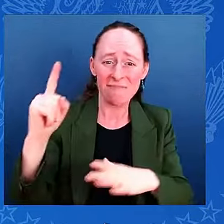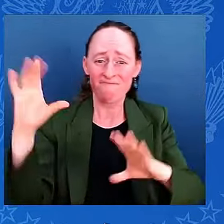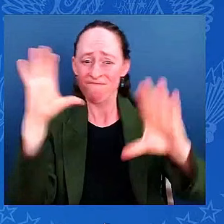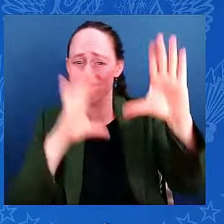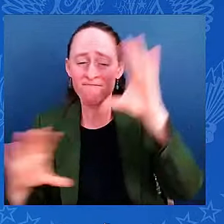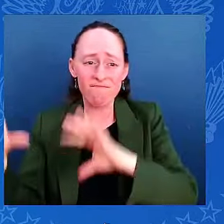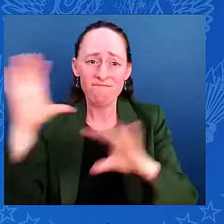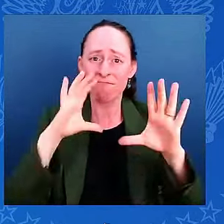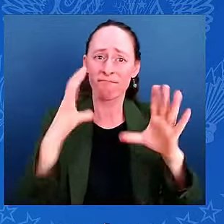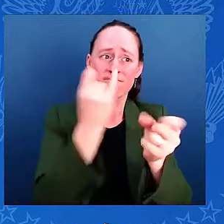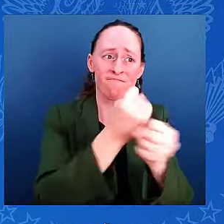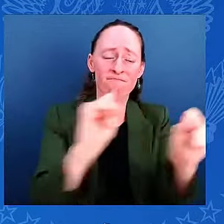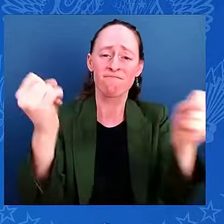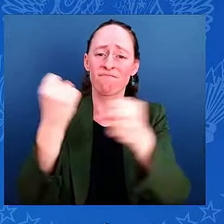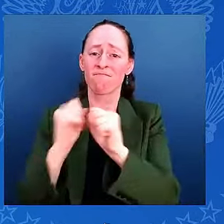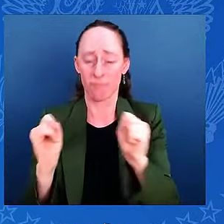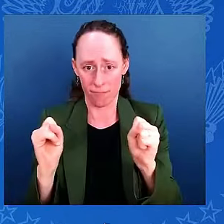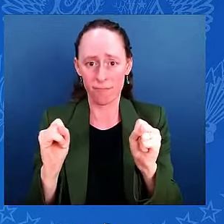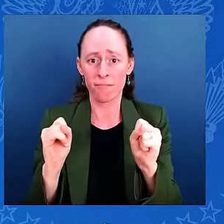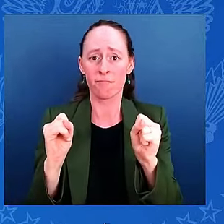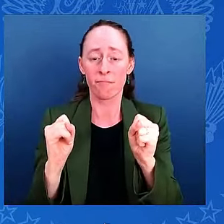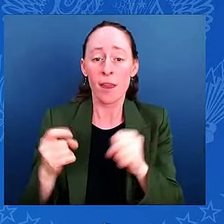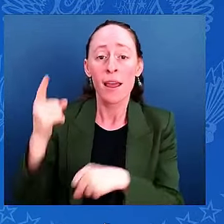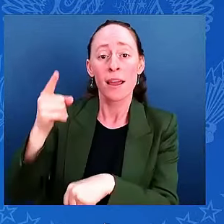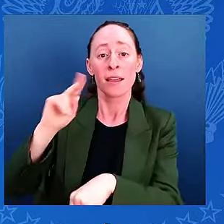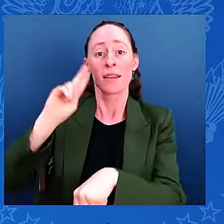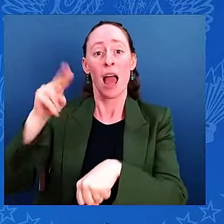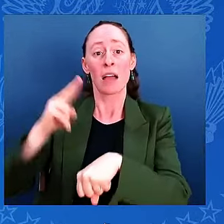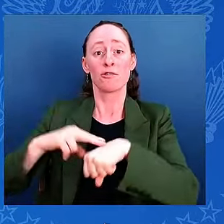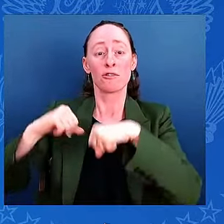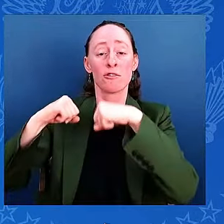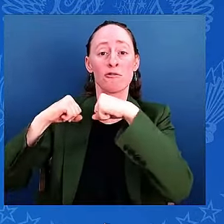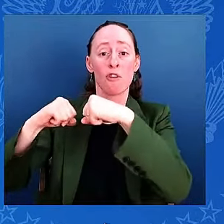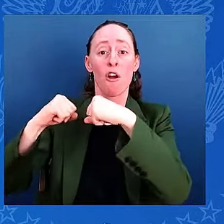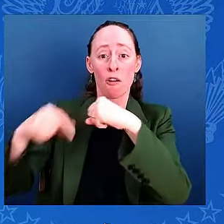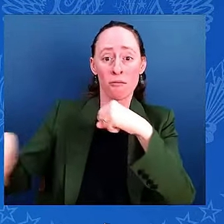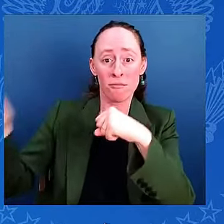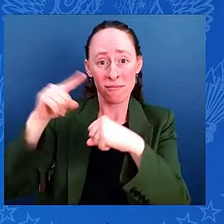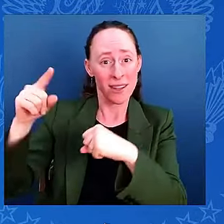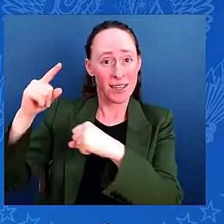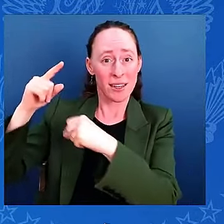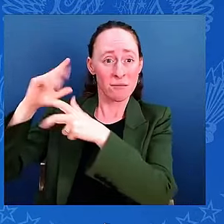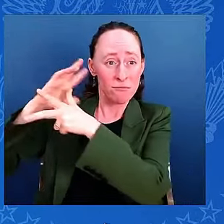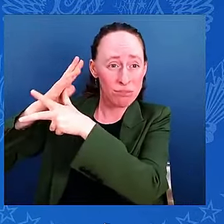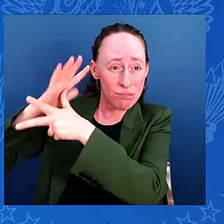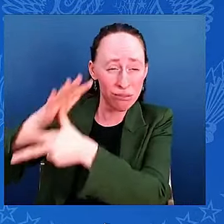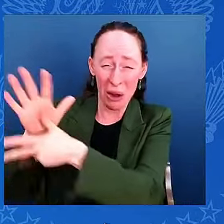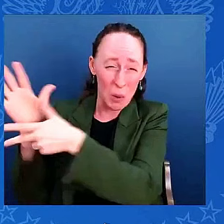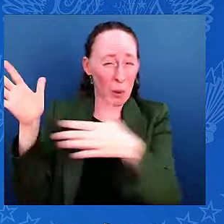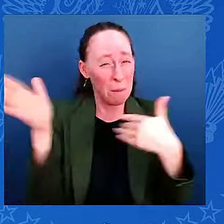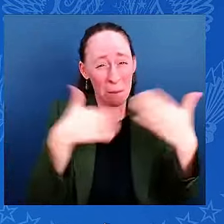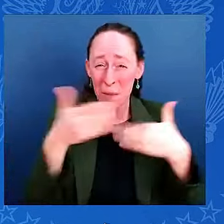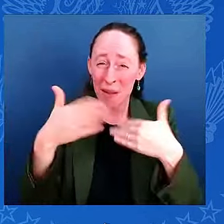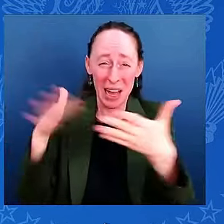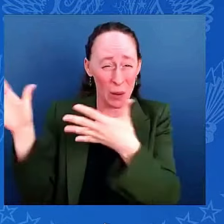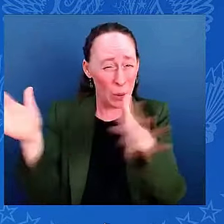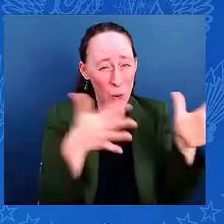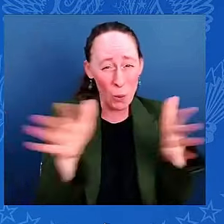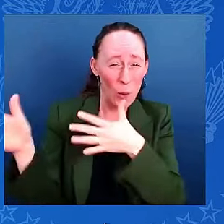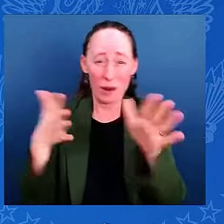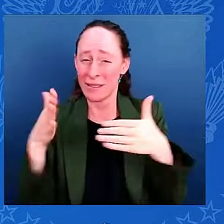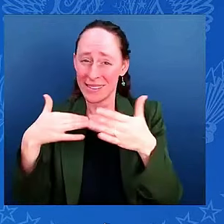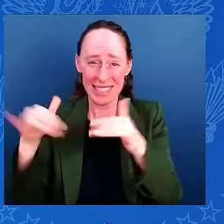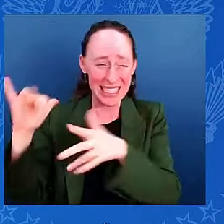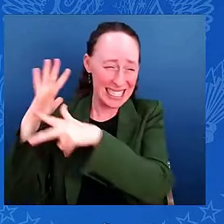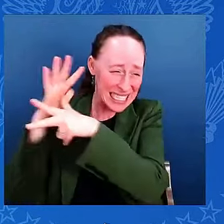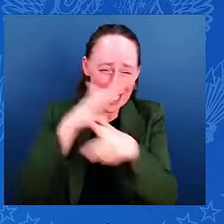force that it's amazing what they're doing, firefighters lifting collapsed wood and metal in an attempt to get to see